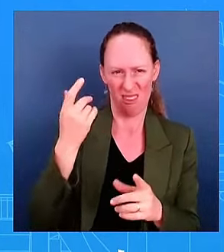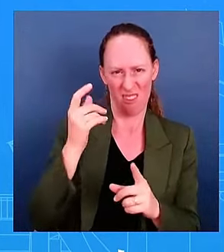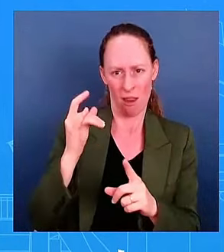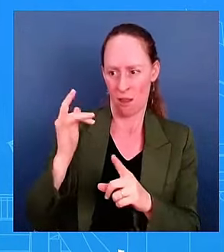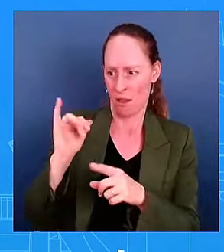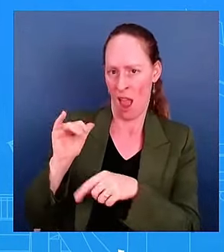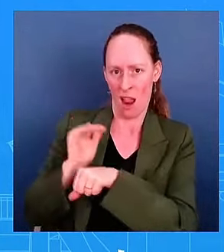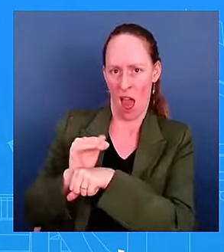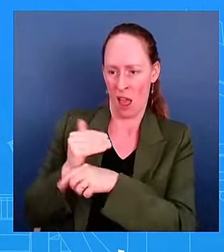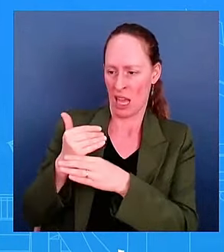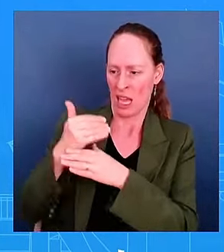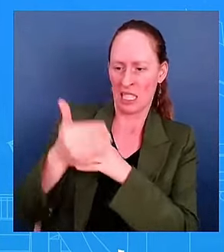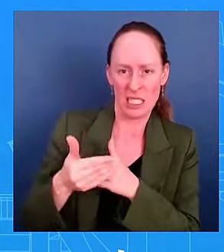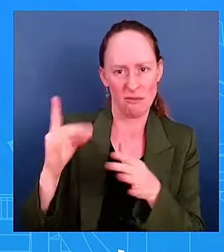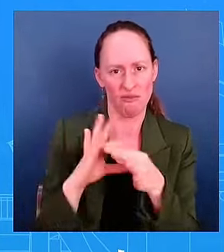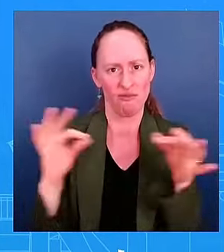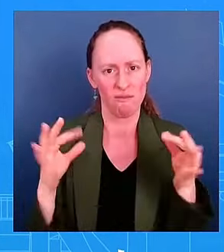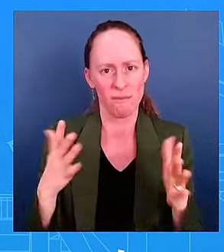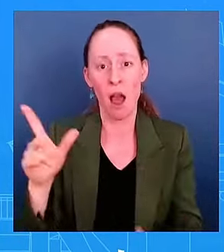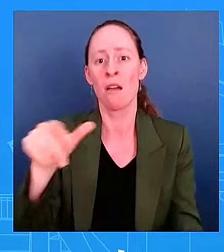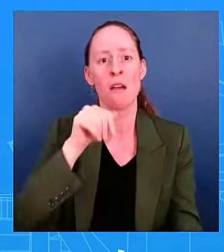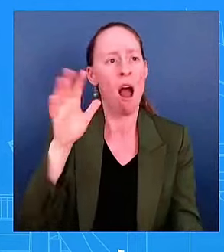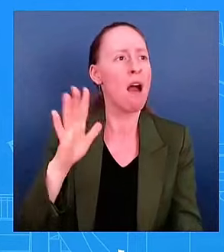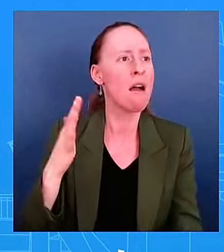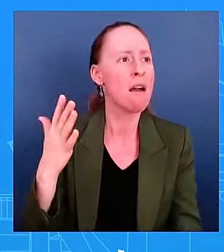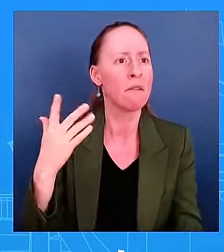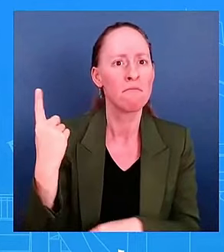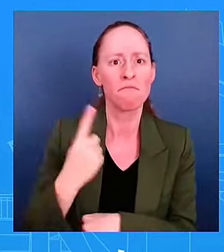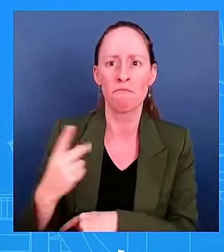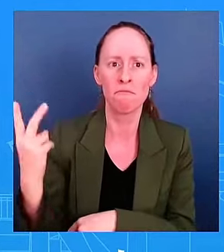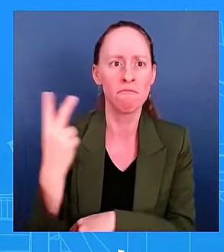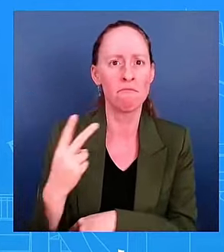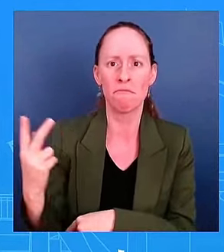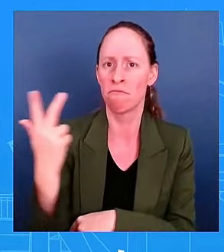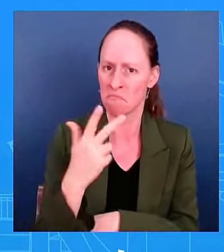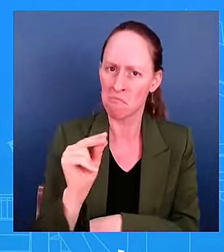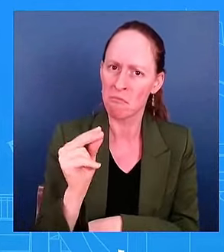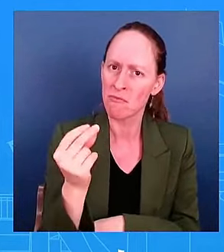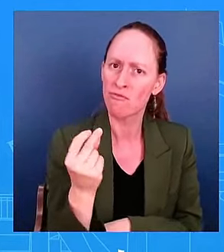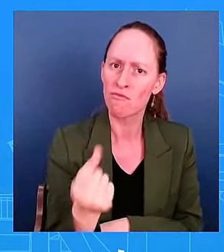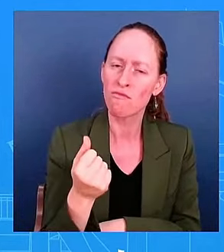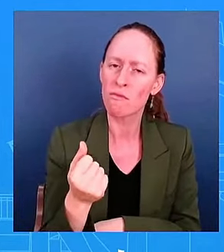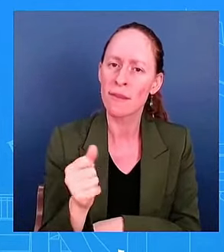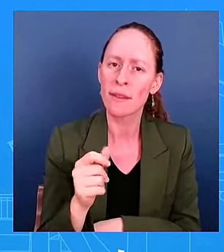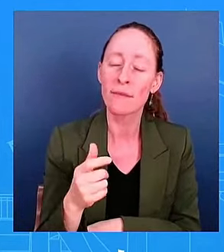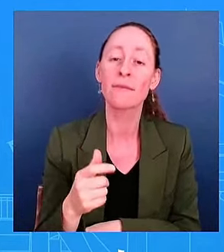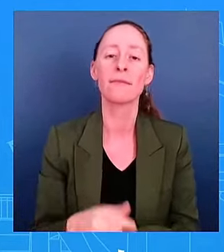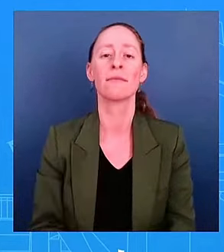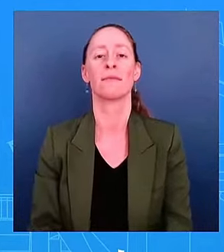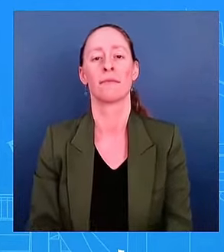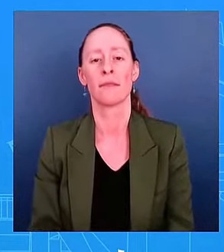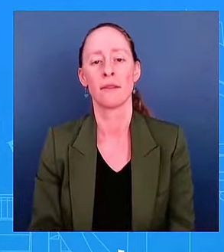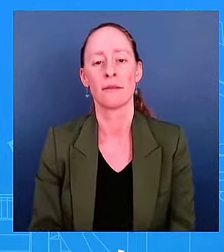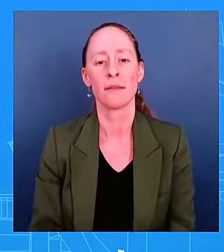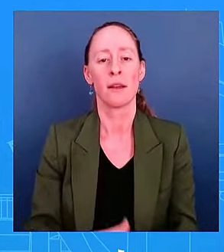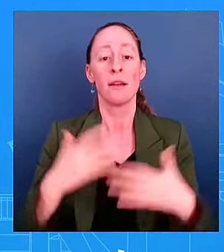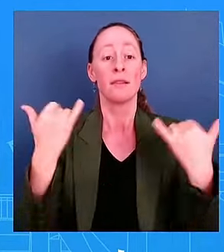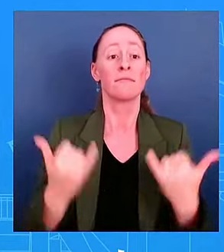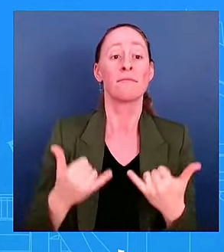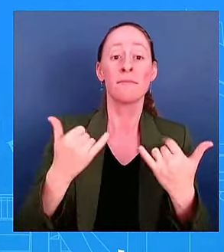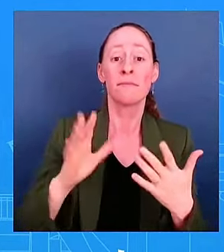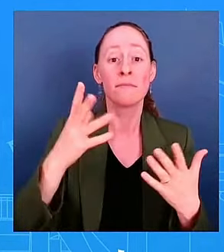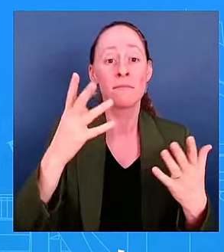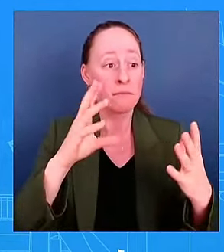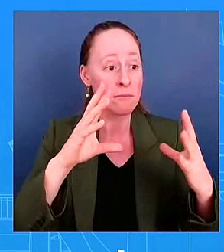Now, as far as engagement, no, that is something certainly the campaign can speak to more. But the president, in front of hundreds of